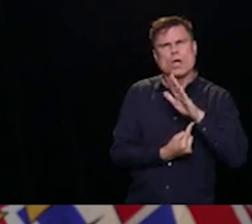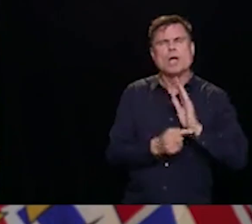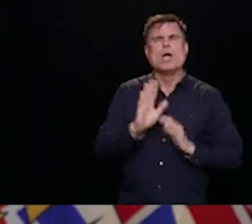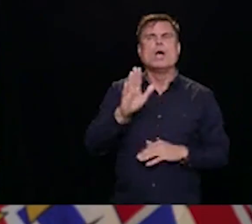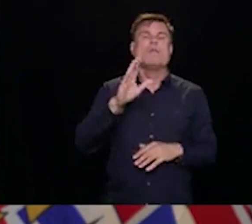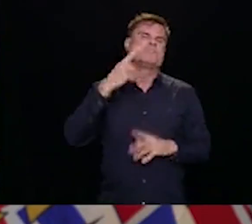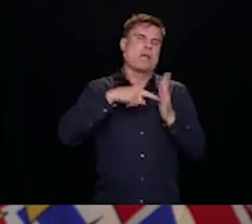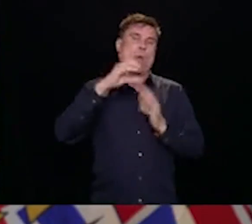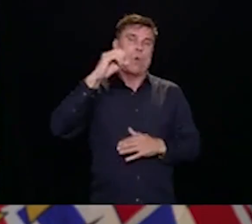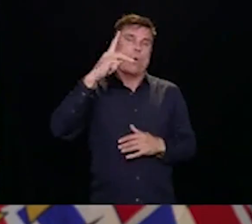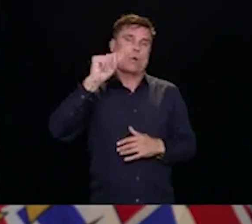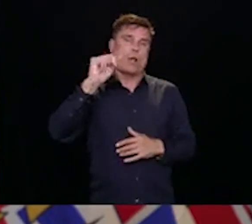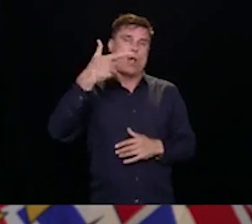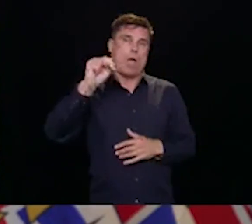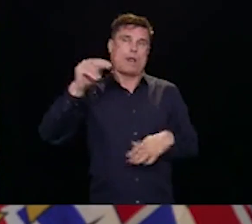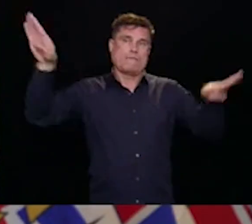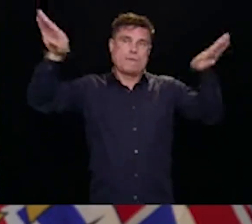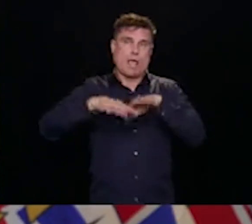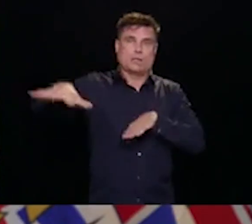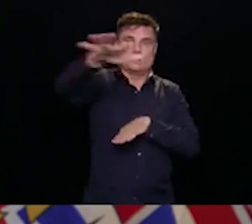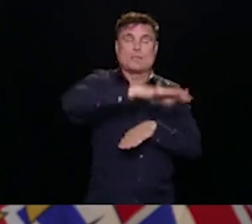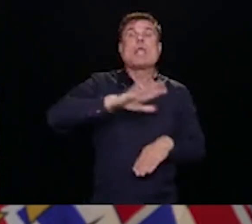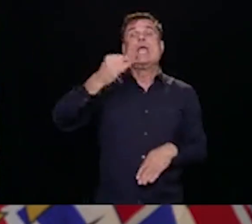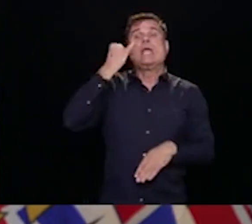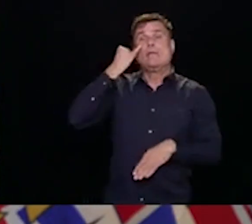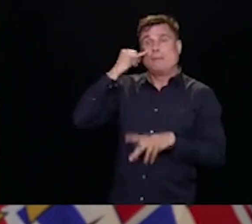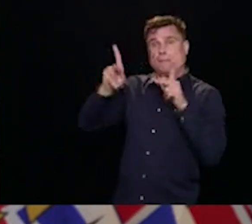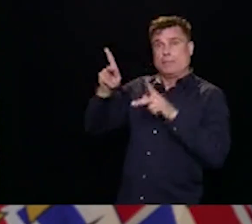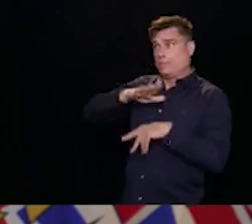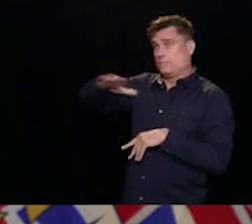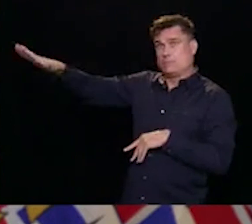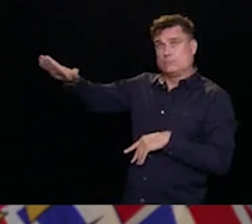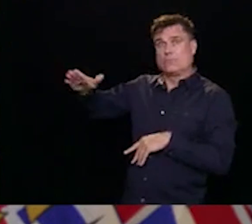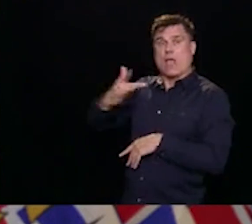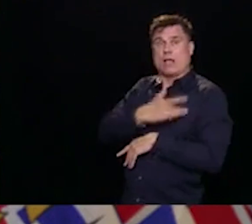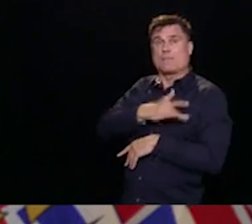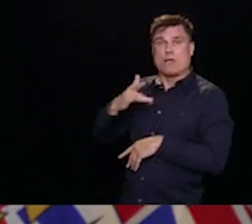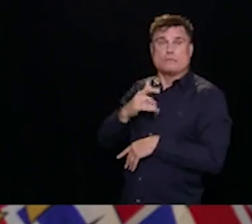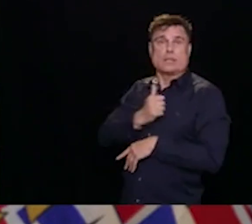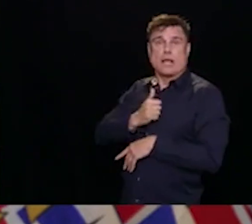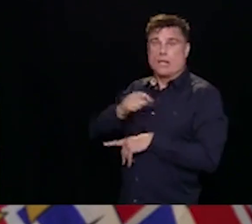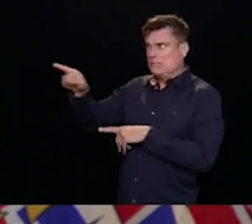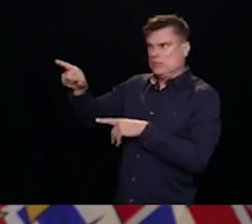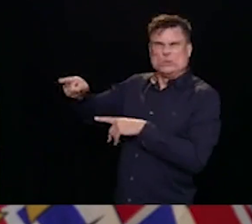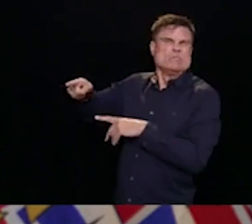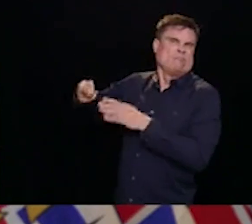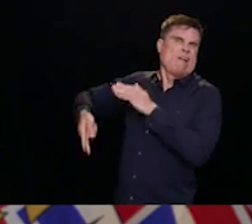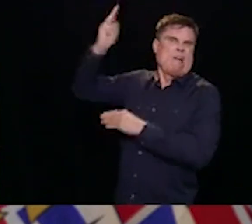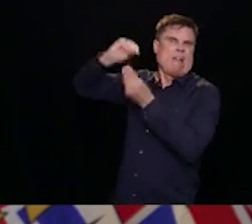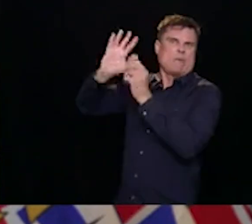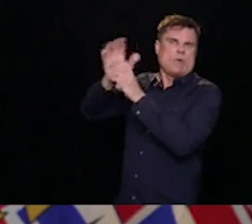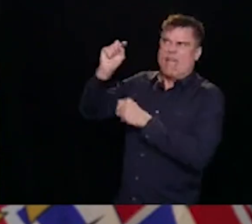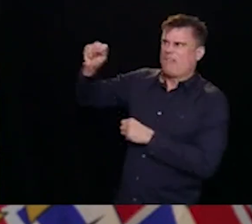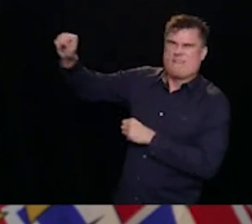This is an issue that has been going on for some time. First, I will say, yes, we have had, since we had one outbreak early on,